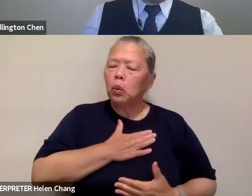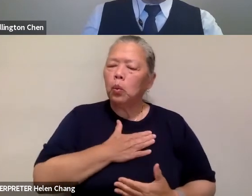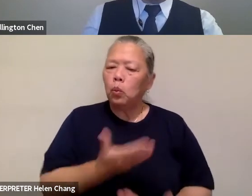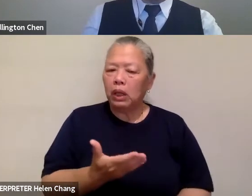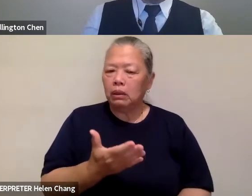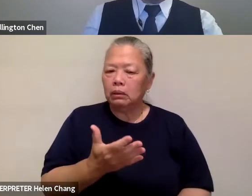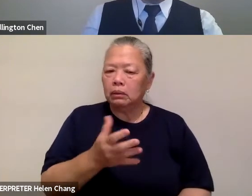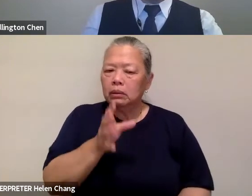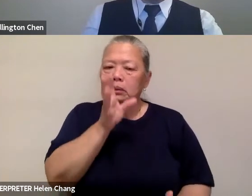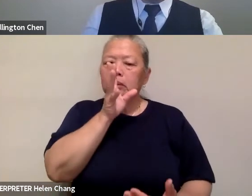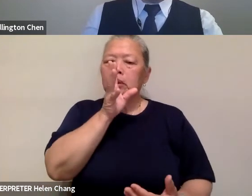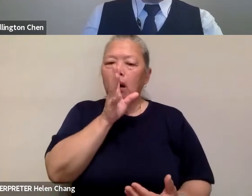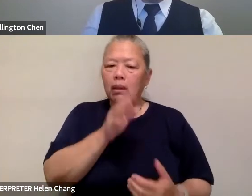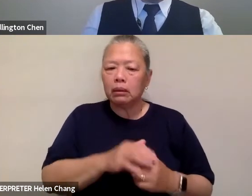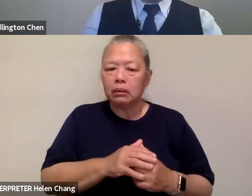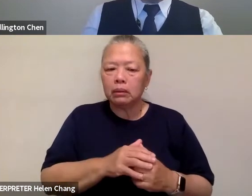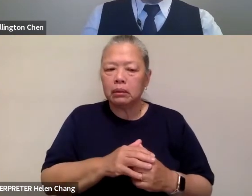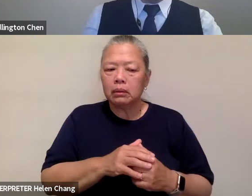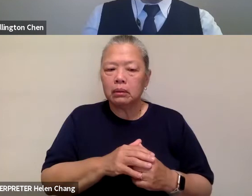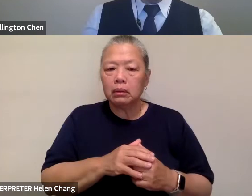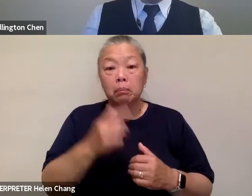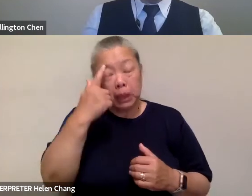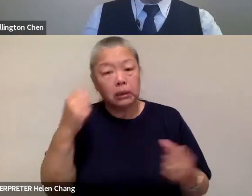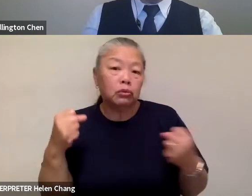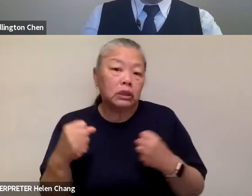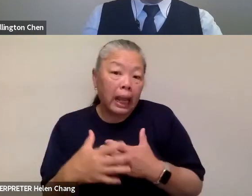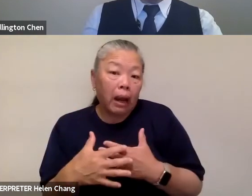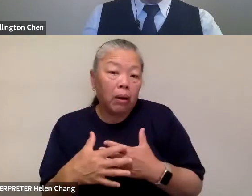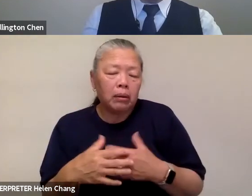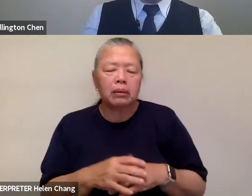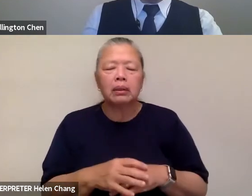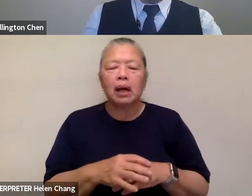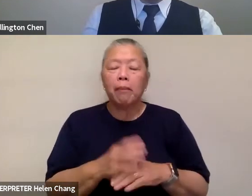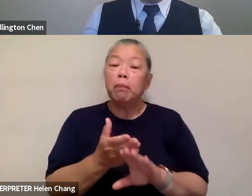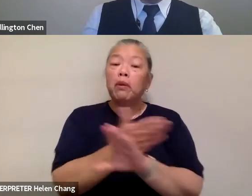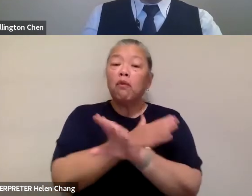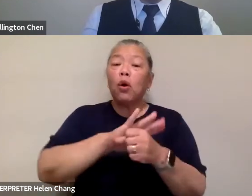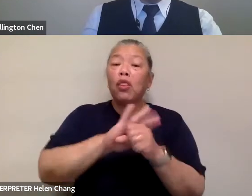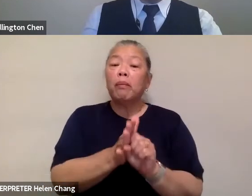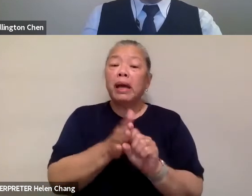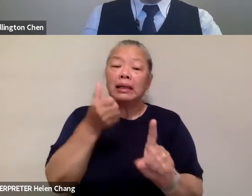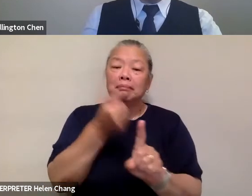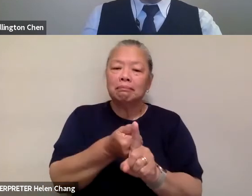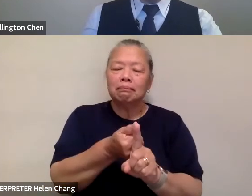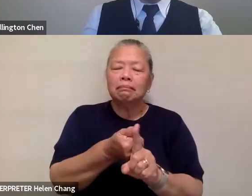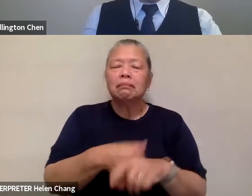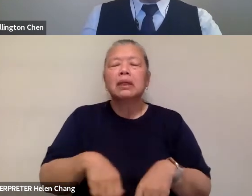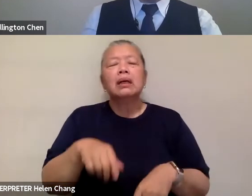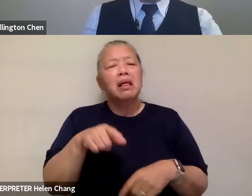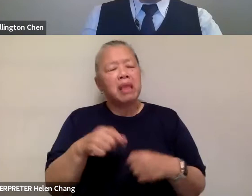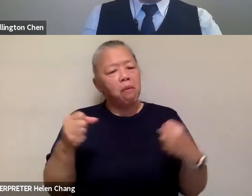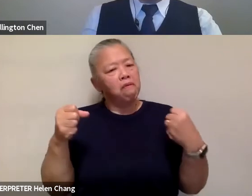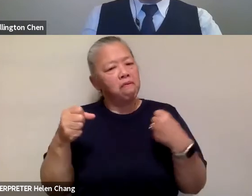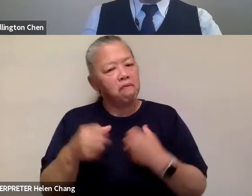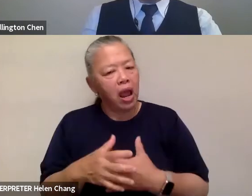because they were scared even in, you know, before the pandemic about being involved